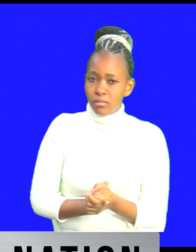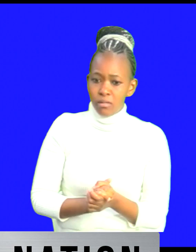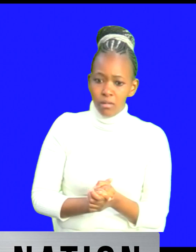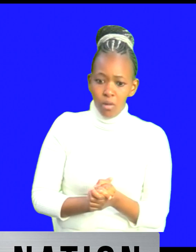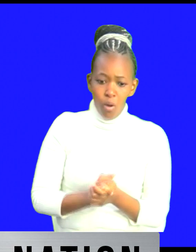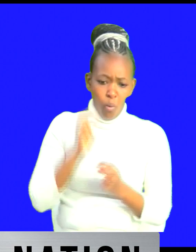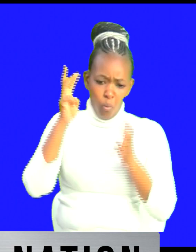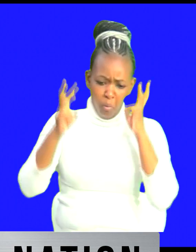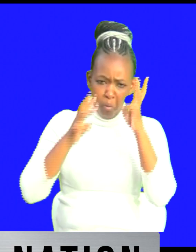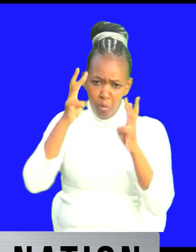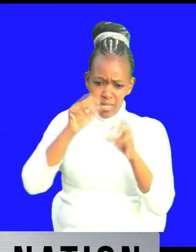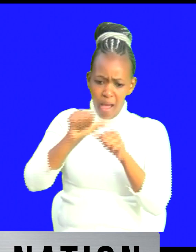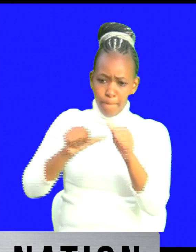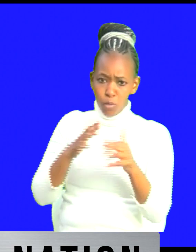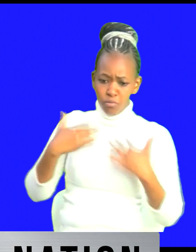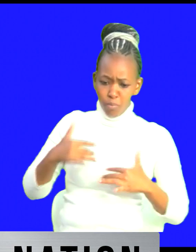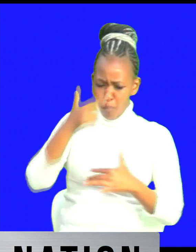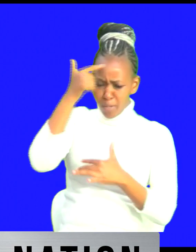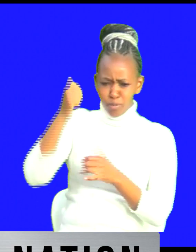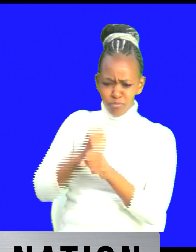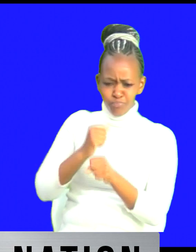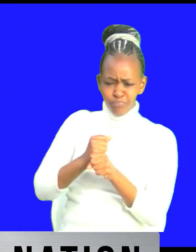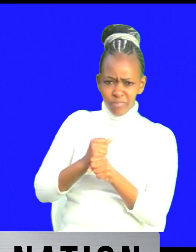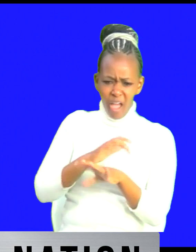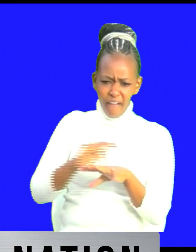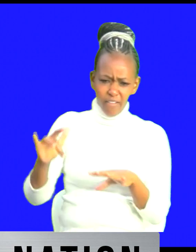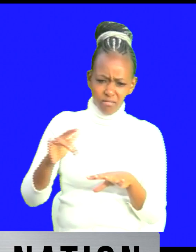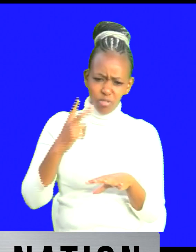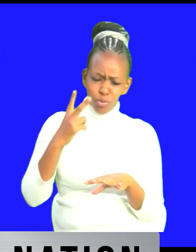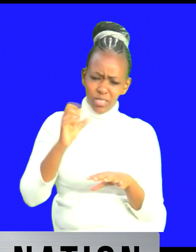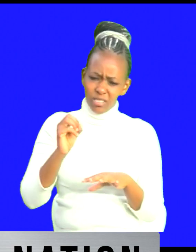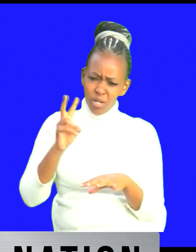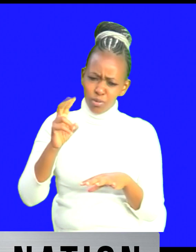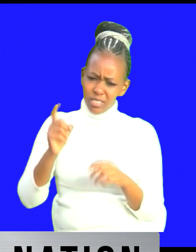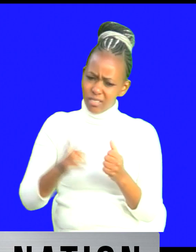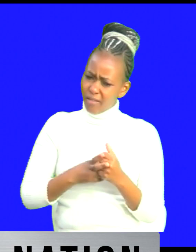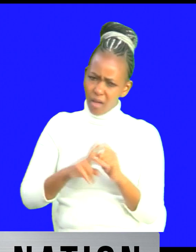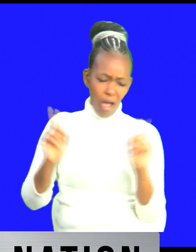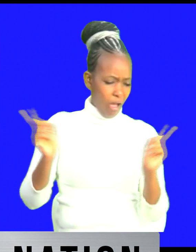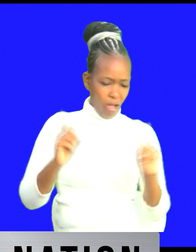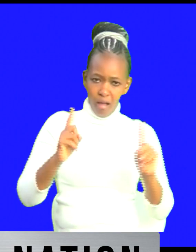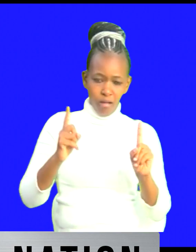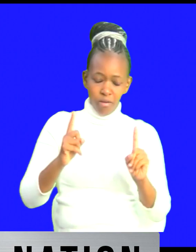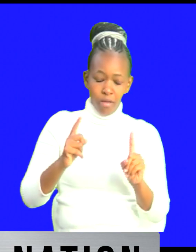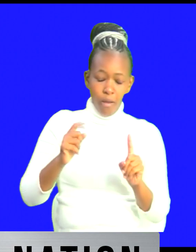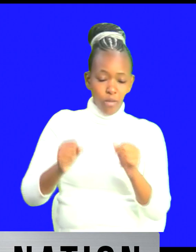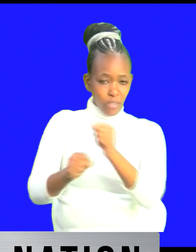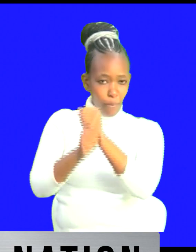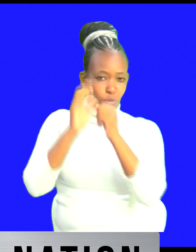because of what he's doing and that it will affect him in 2027 to go behind him okay